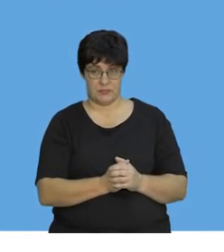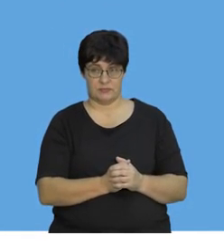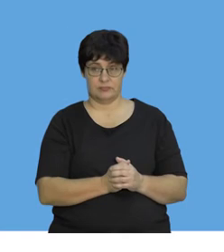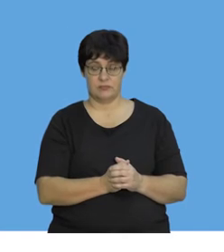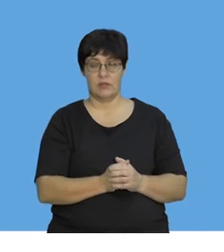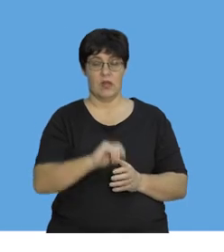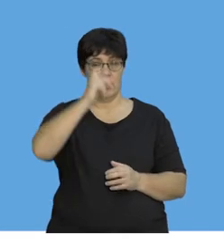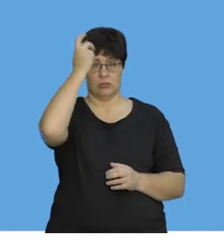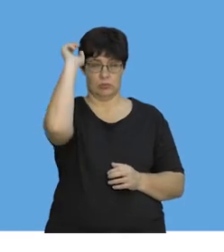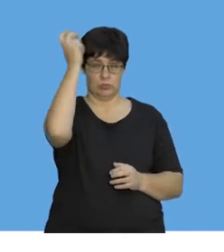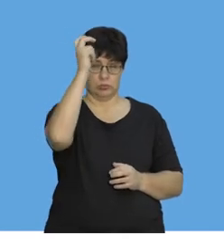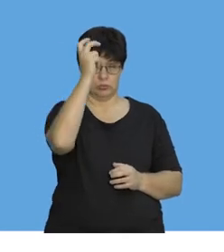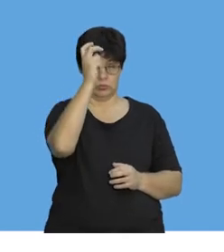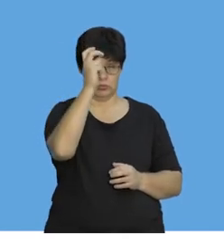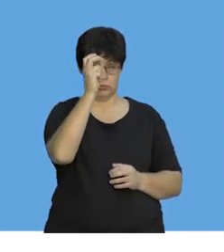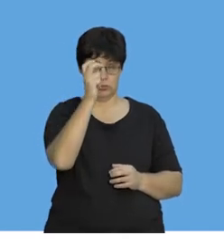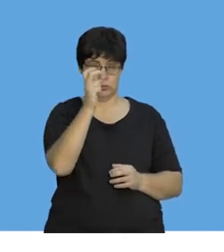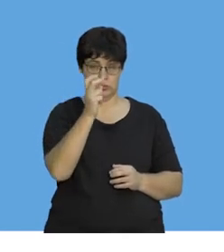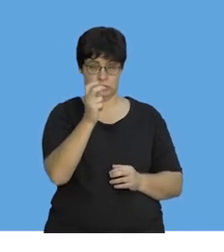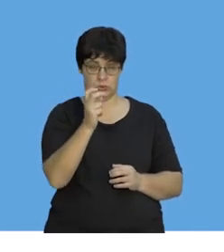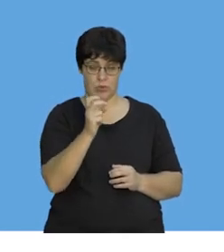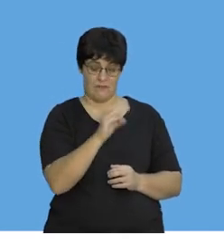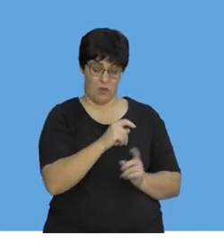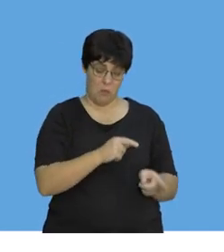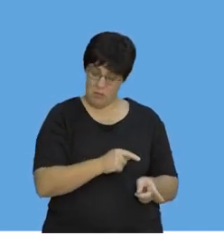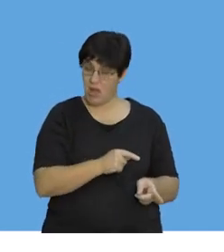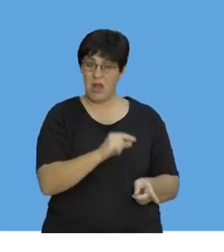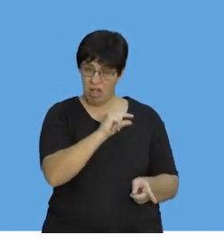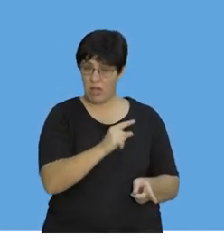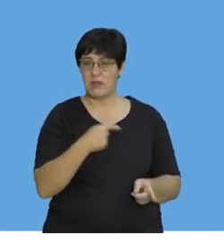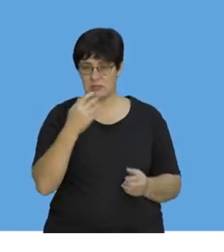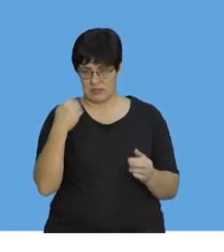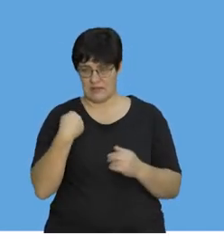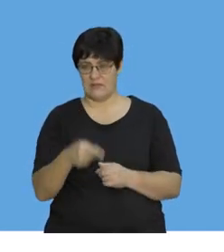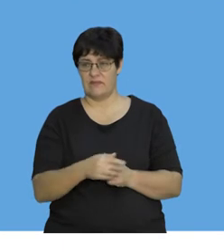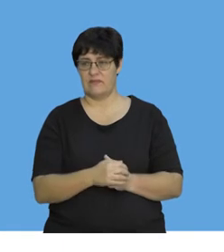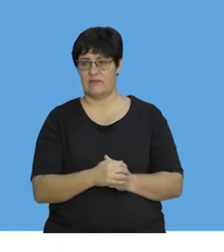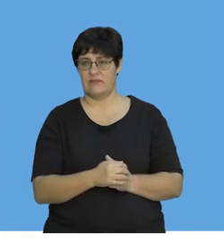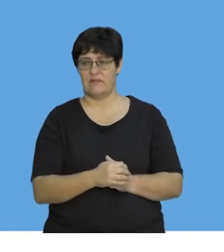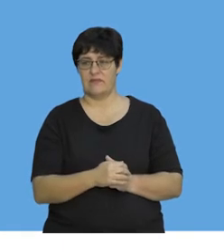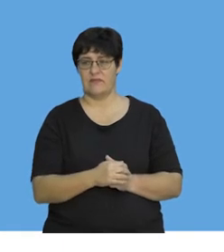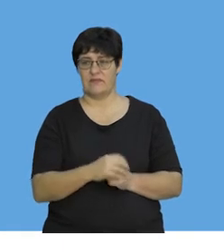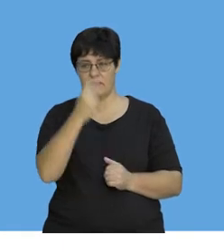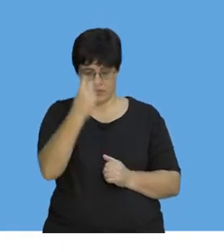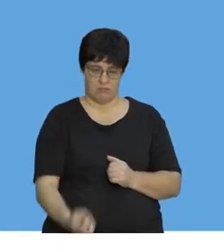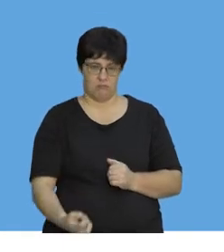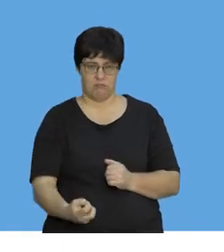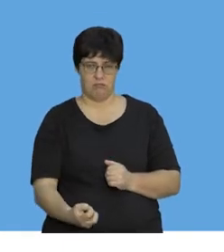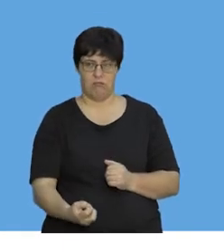trial. Okay. If it was safe on the inch foam, it should be safe on this one.